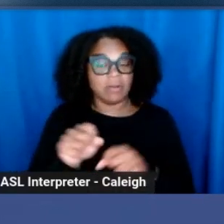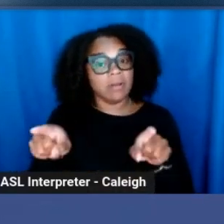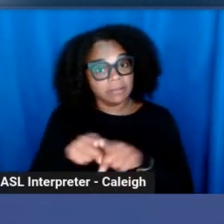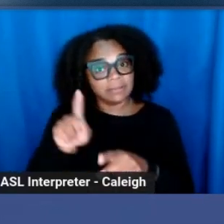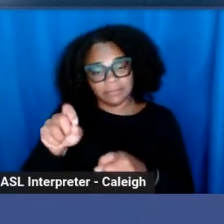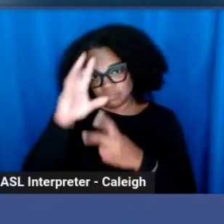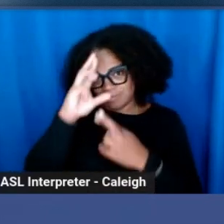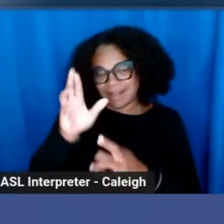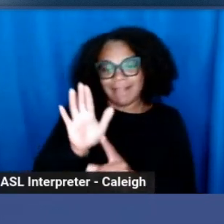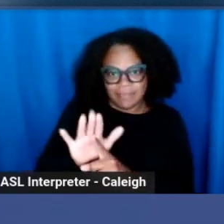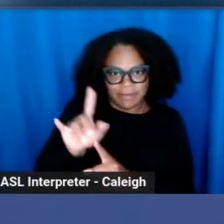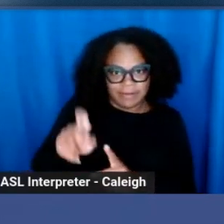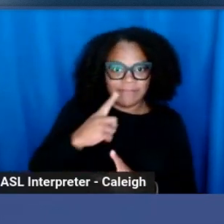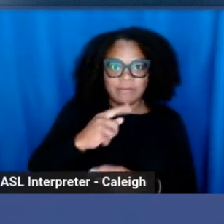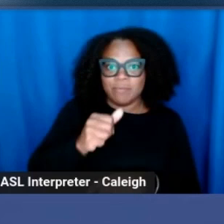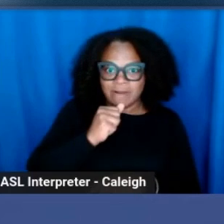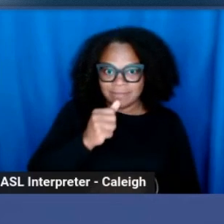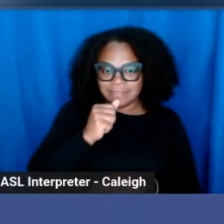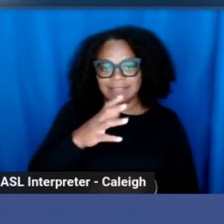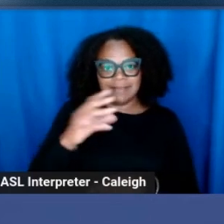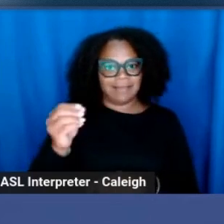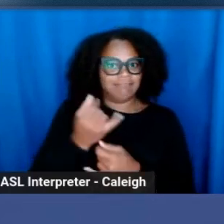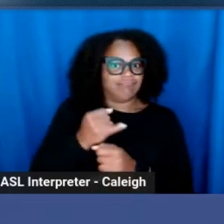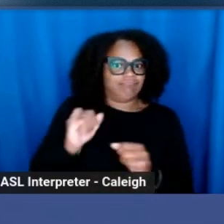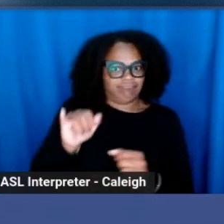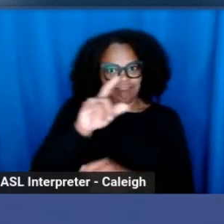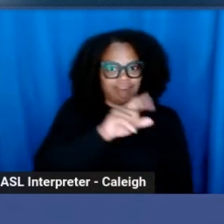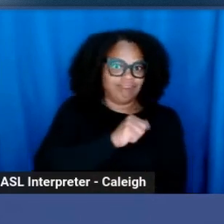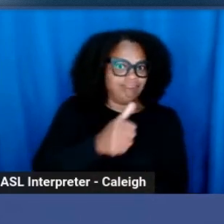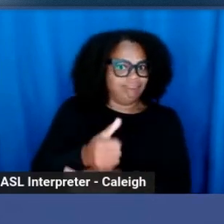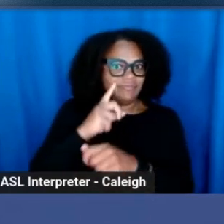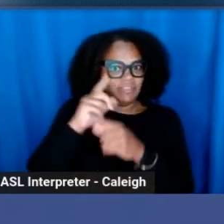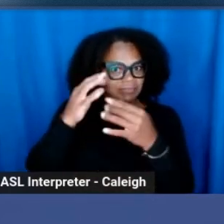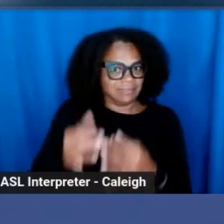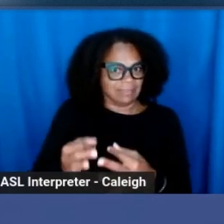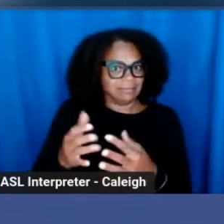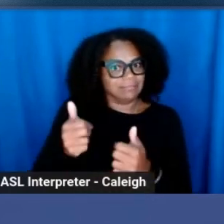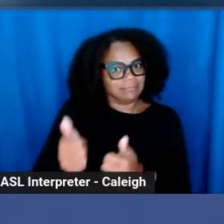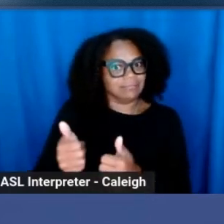autonomy while this conversation is completely ongoing as they're maturing.